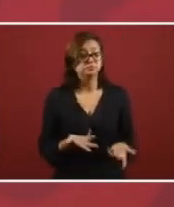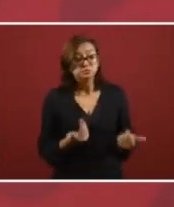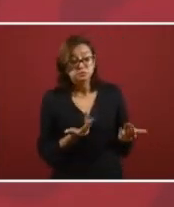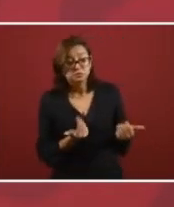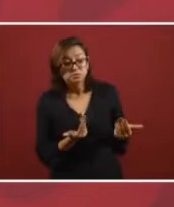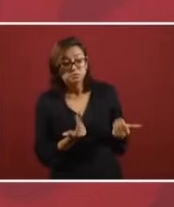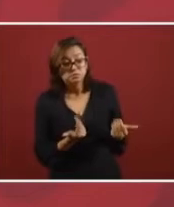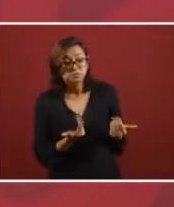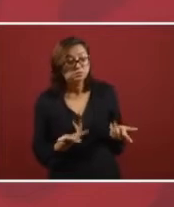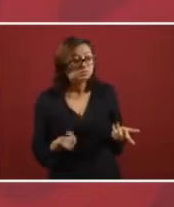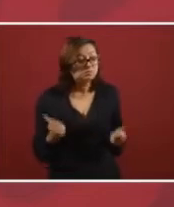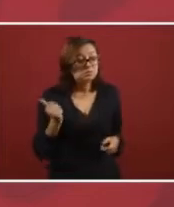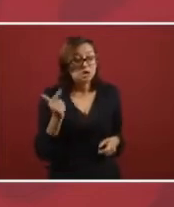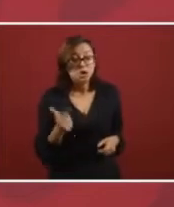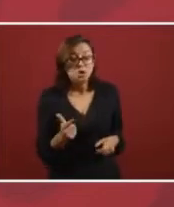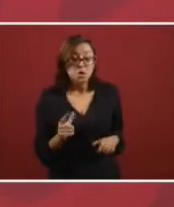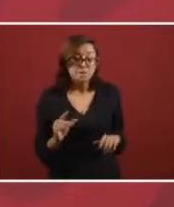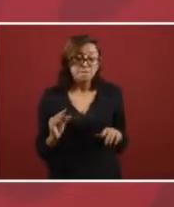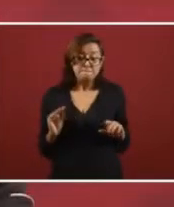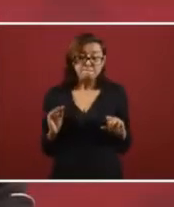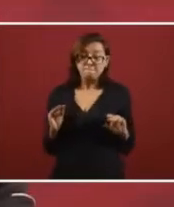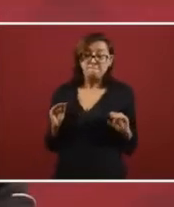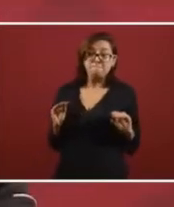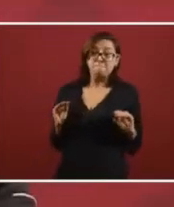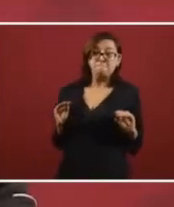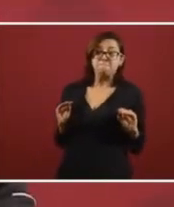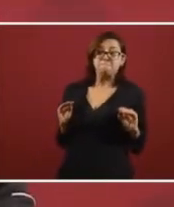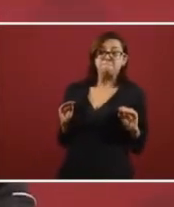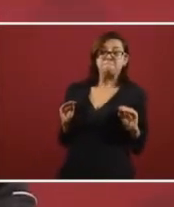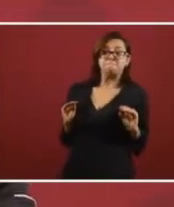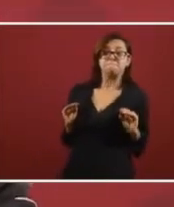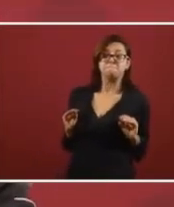at a point and they haven't said half a word